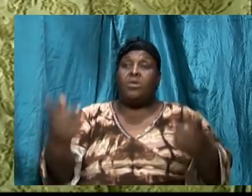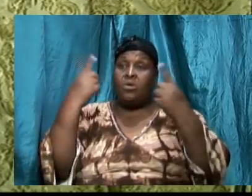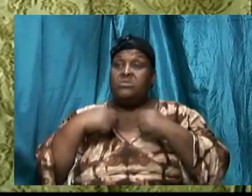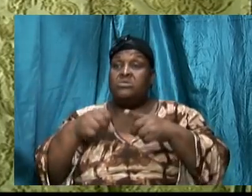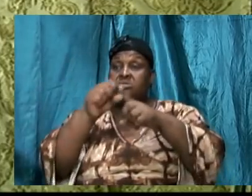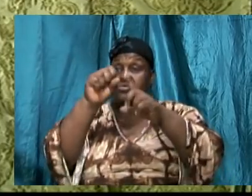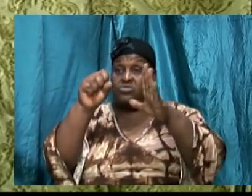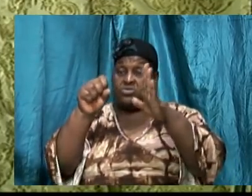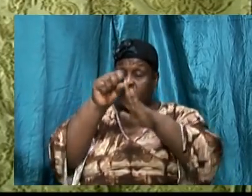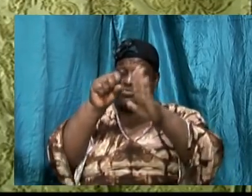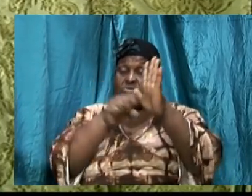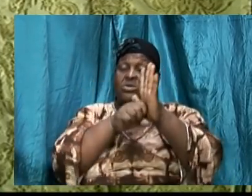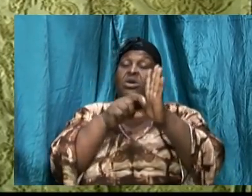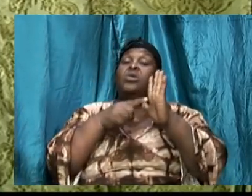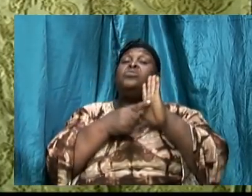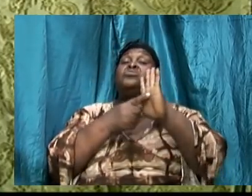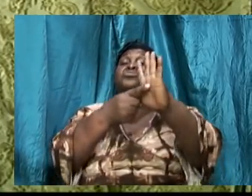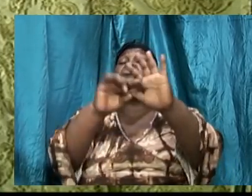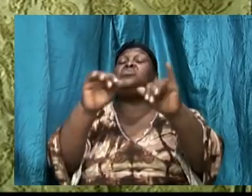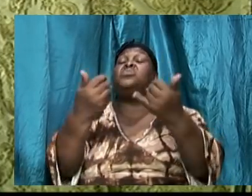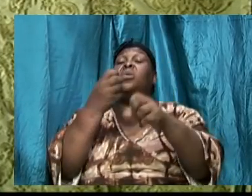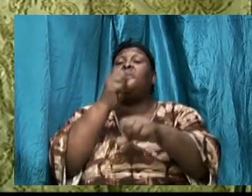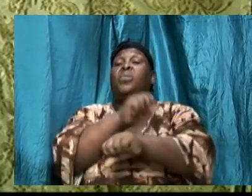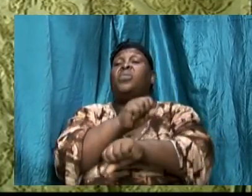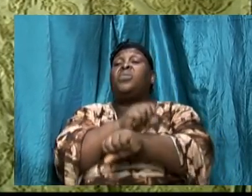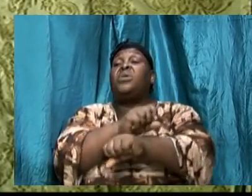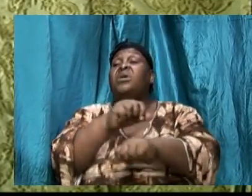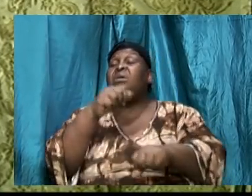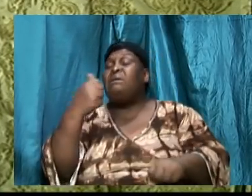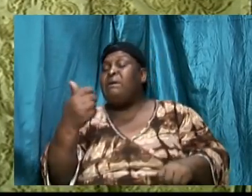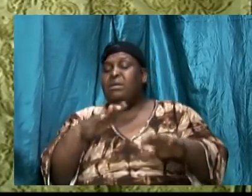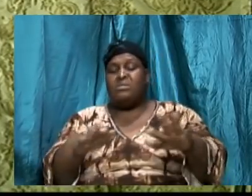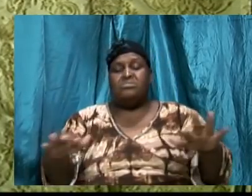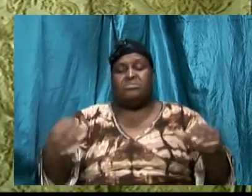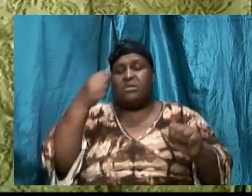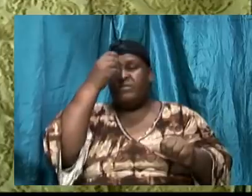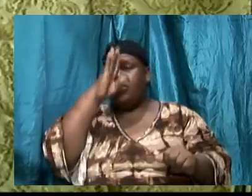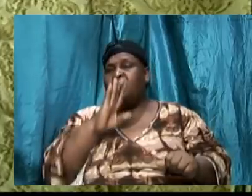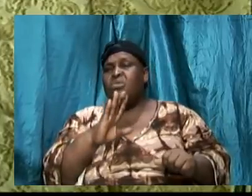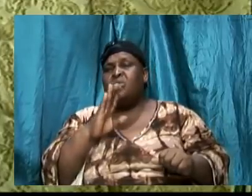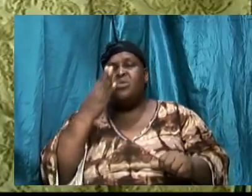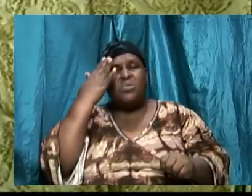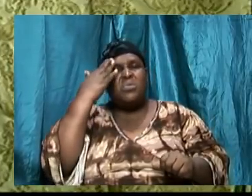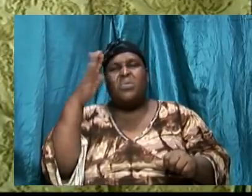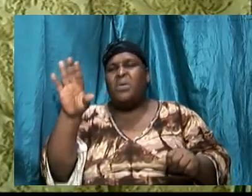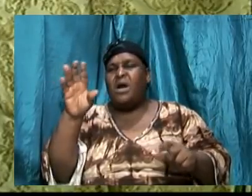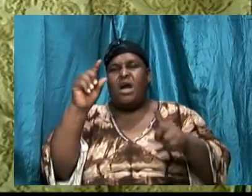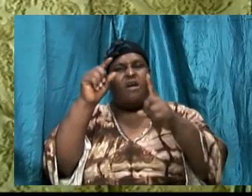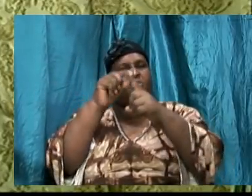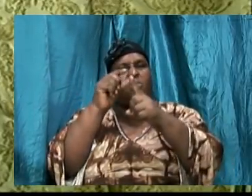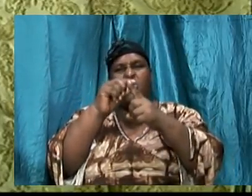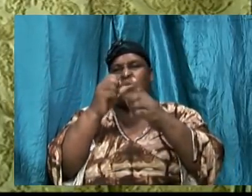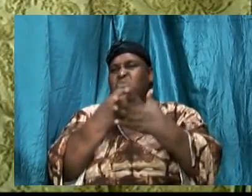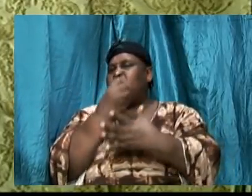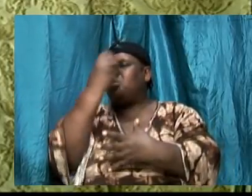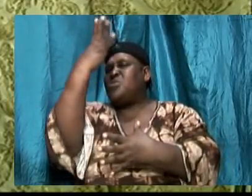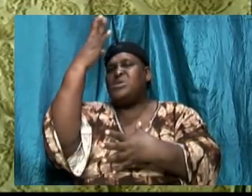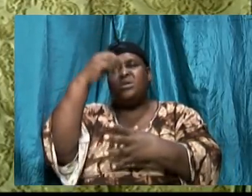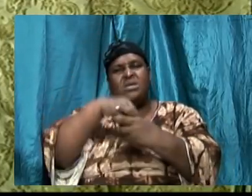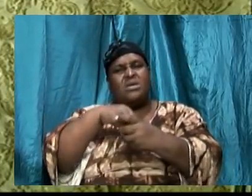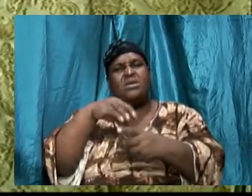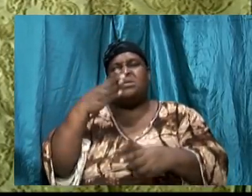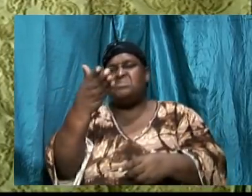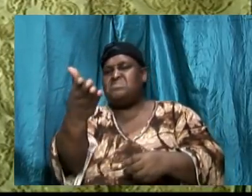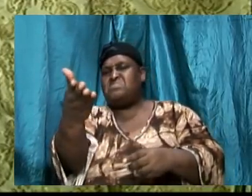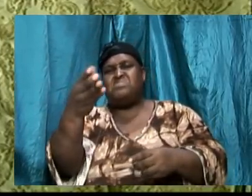us that this is exactly how it works any child of God who don't have the word richly in their